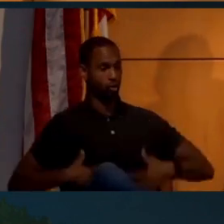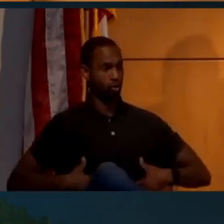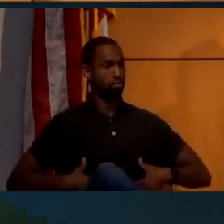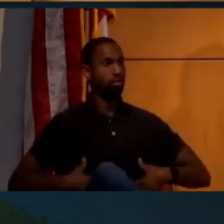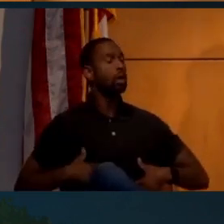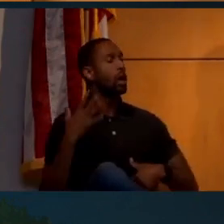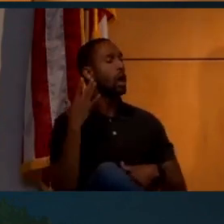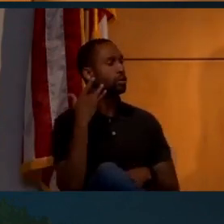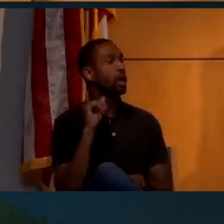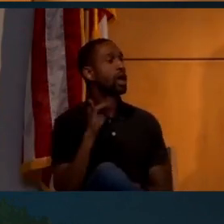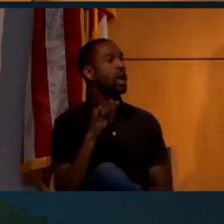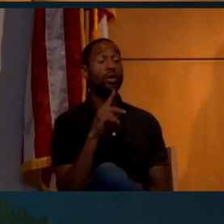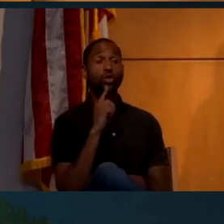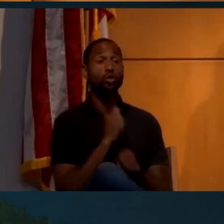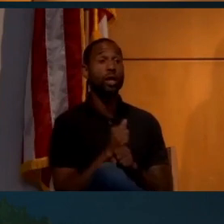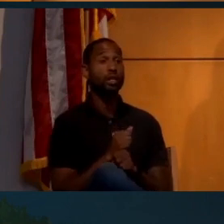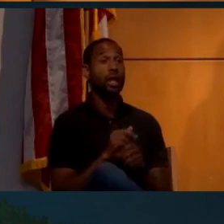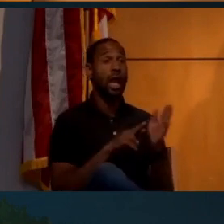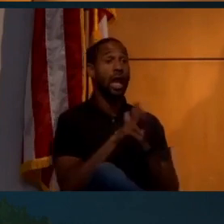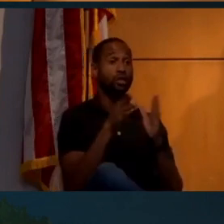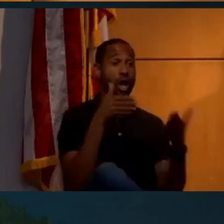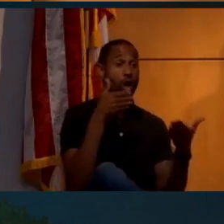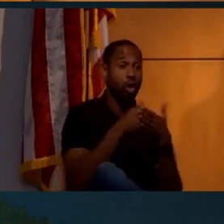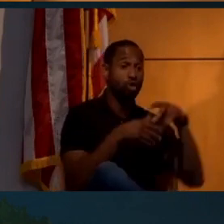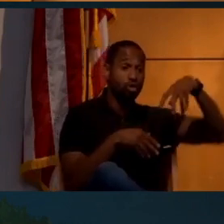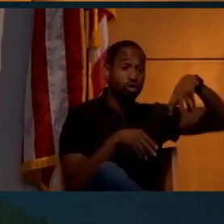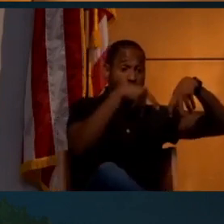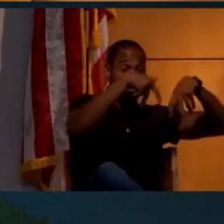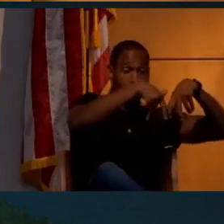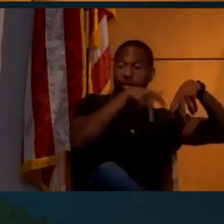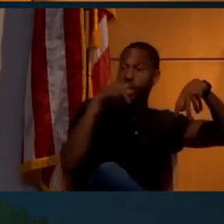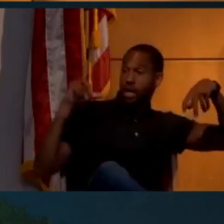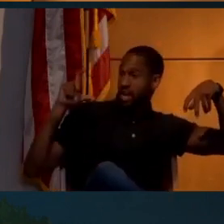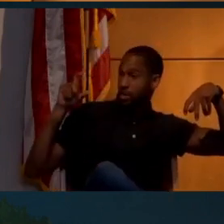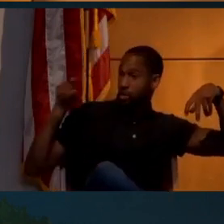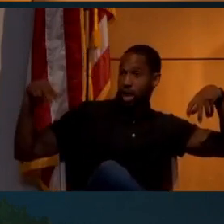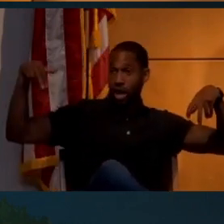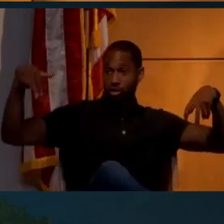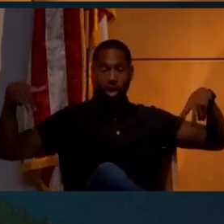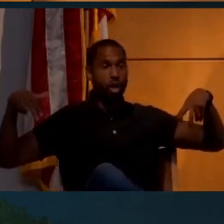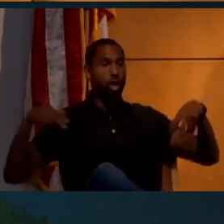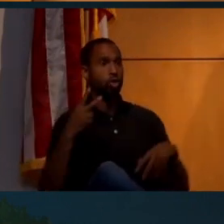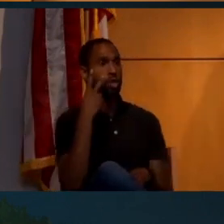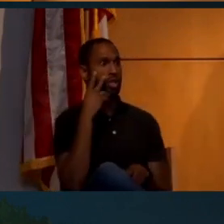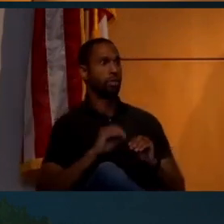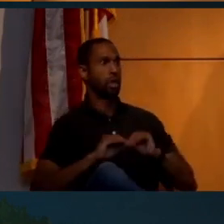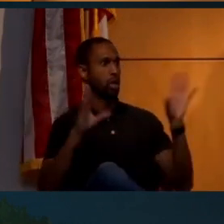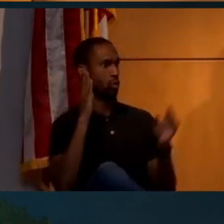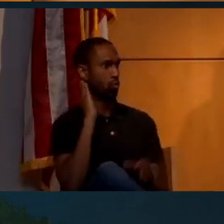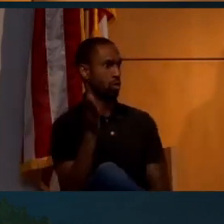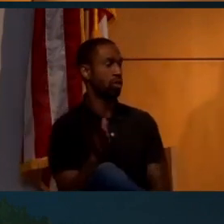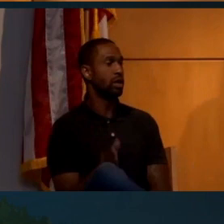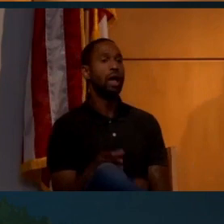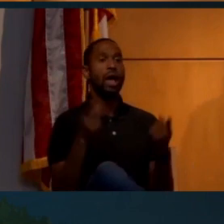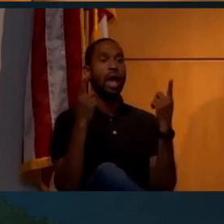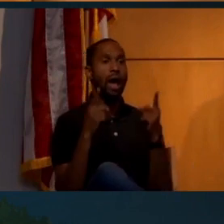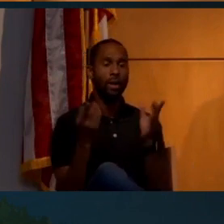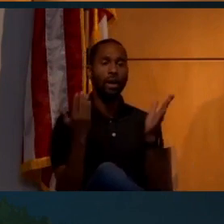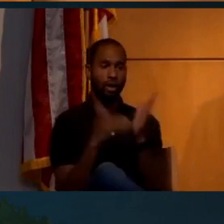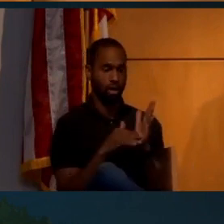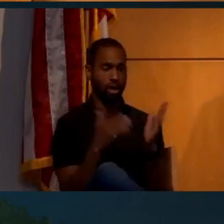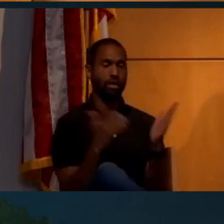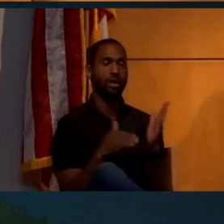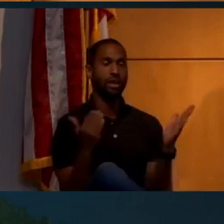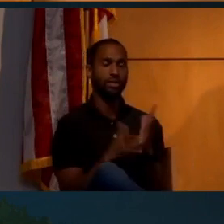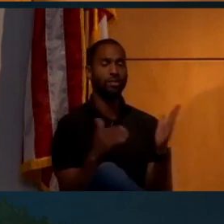that's why if there were an astronaut standing by the lunar lander taking a picture of this astronaut, you'd be able to see him very clearly. This happens over and over